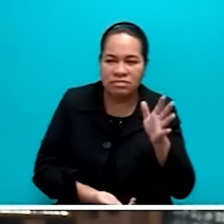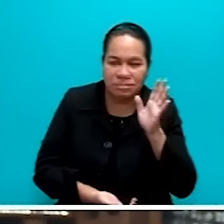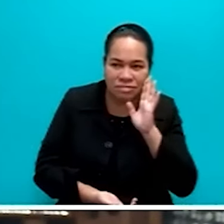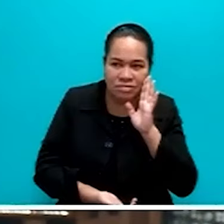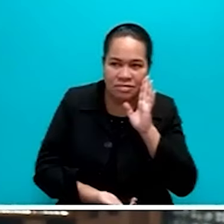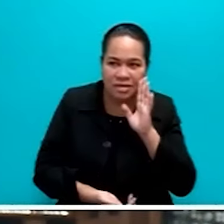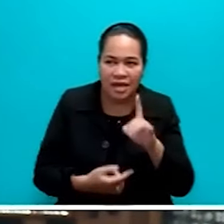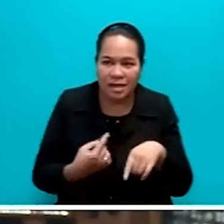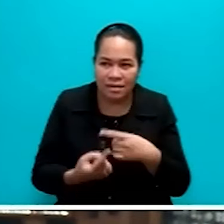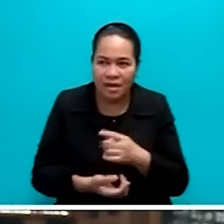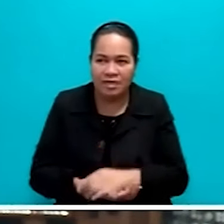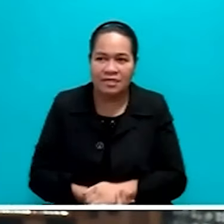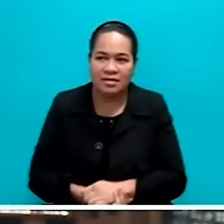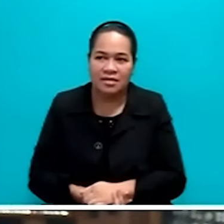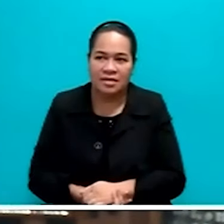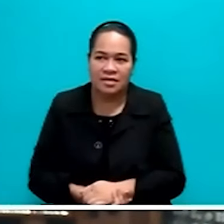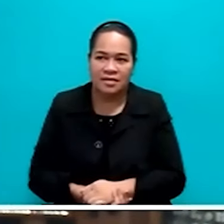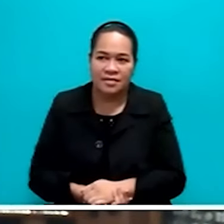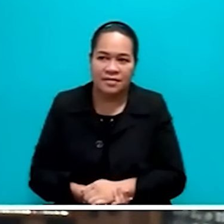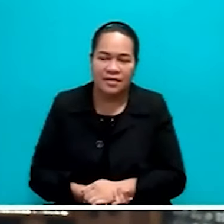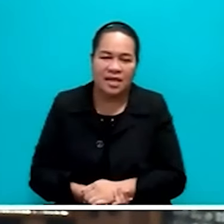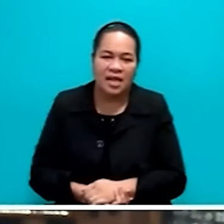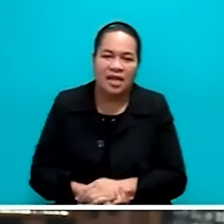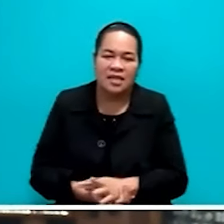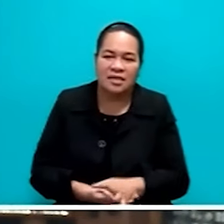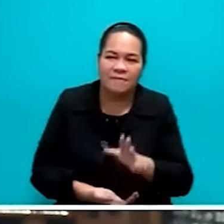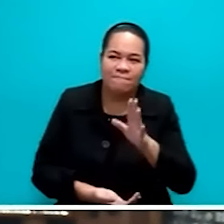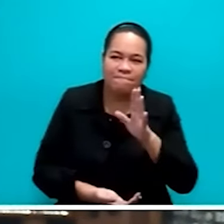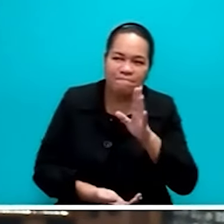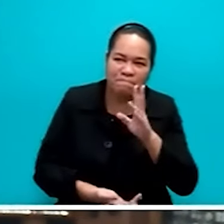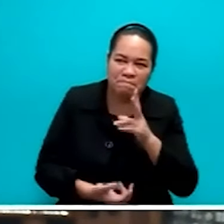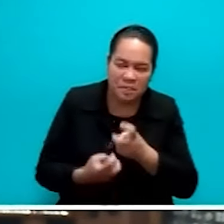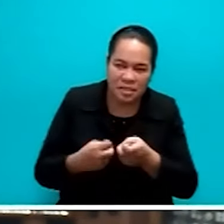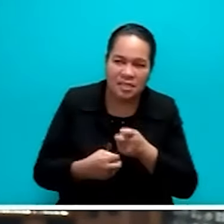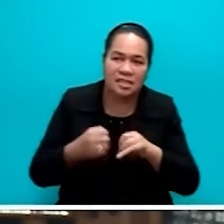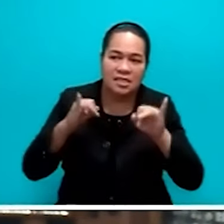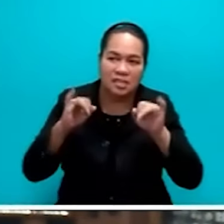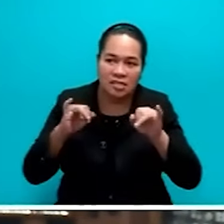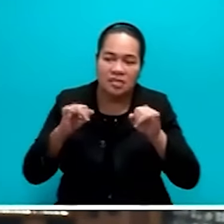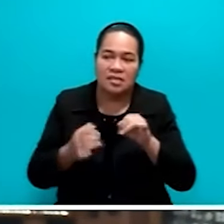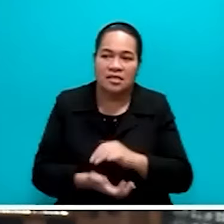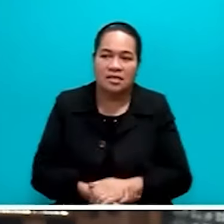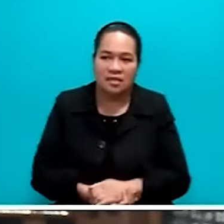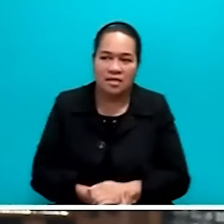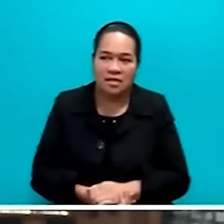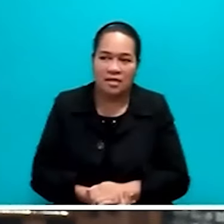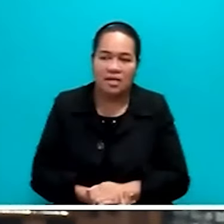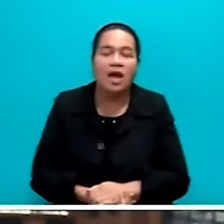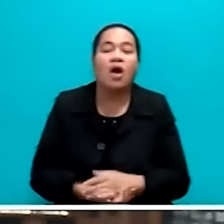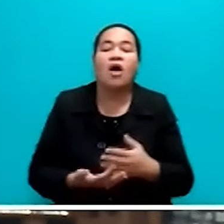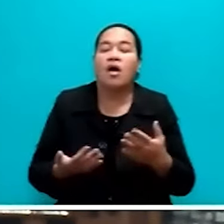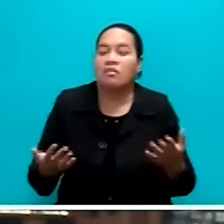We heard about the woes still felt in the rural